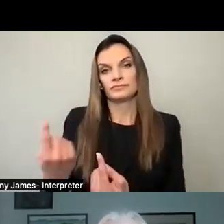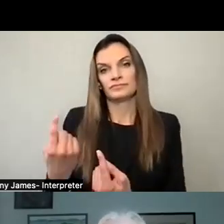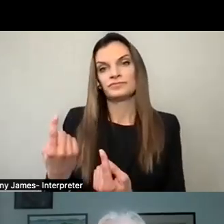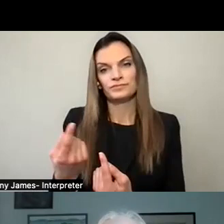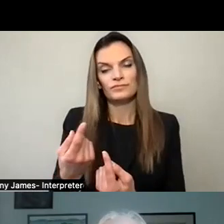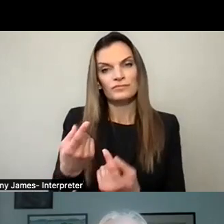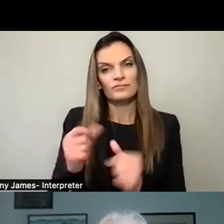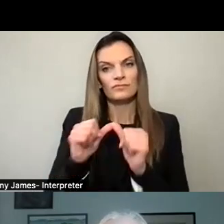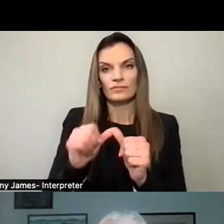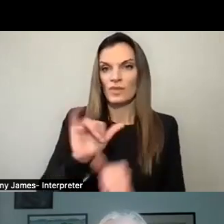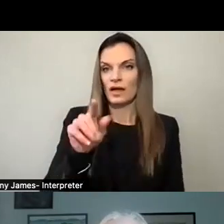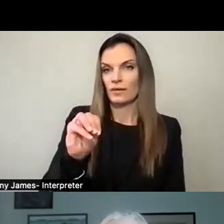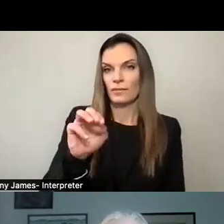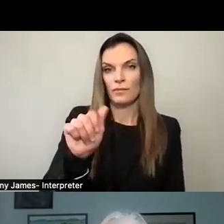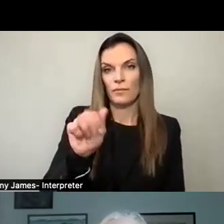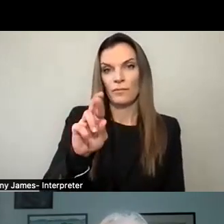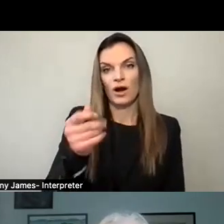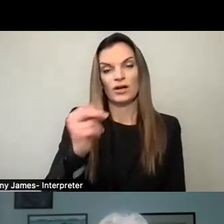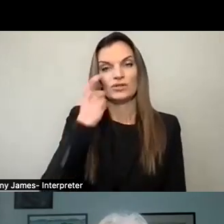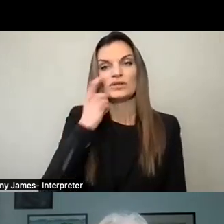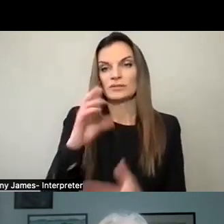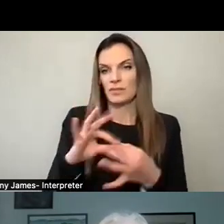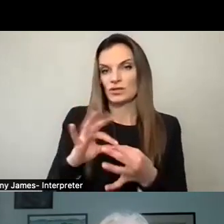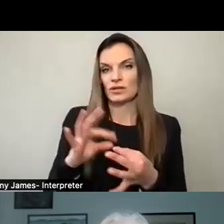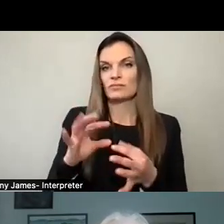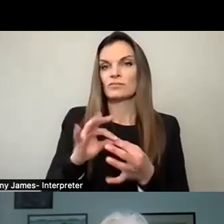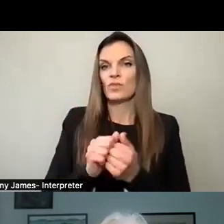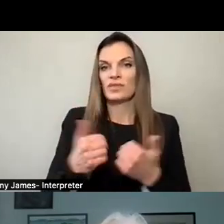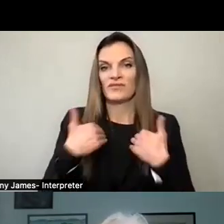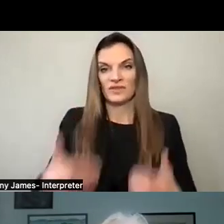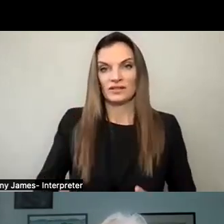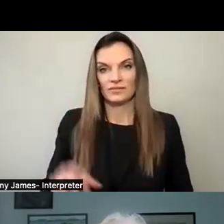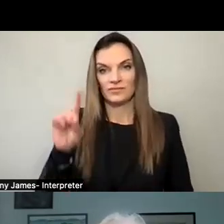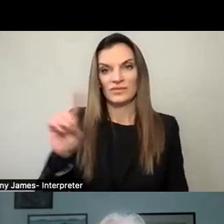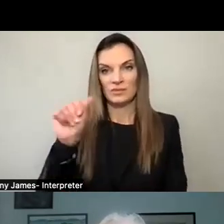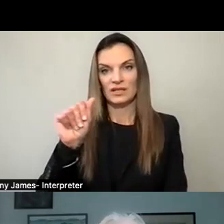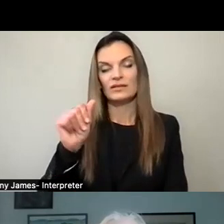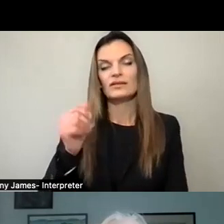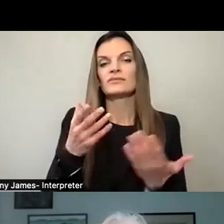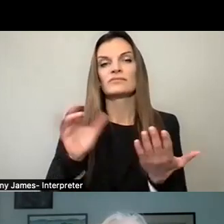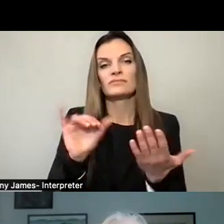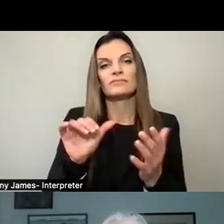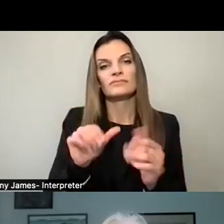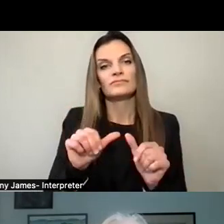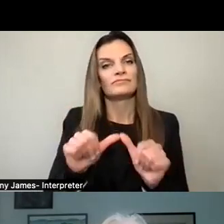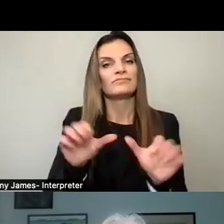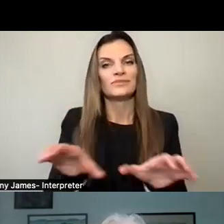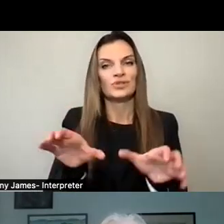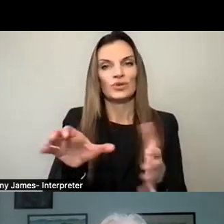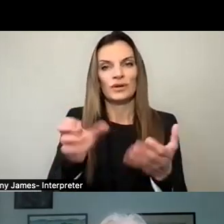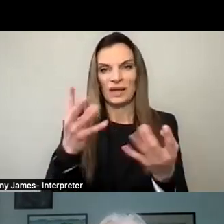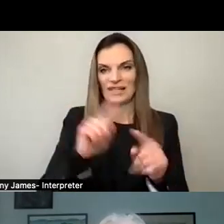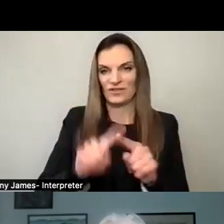mentioned for physical disabilities as well as continuing to do the kinds of things that